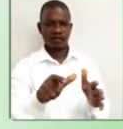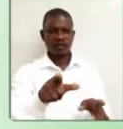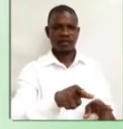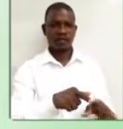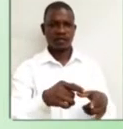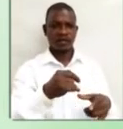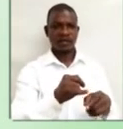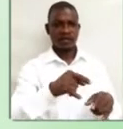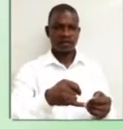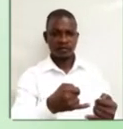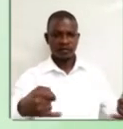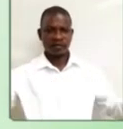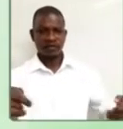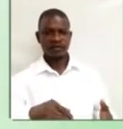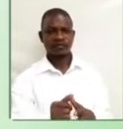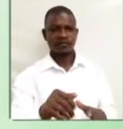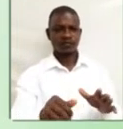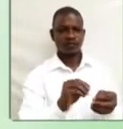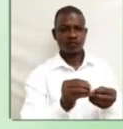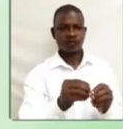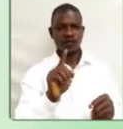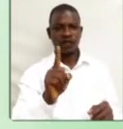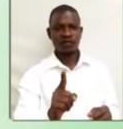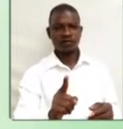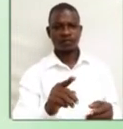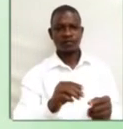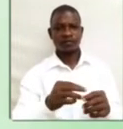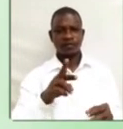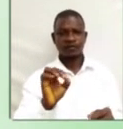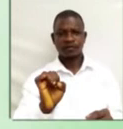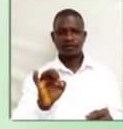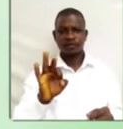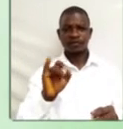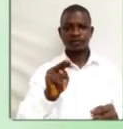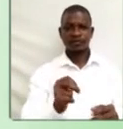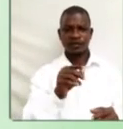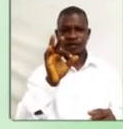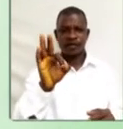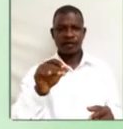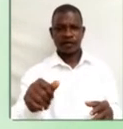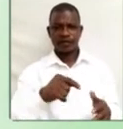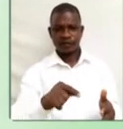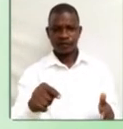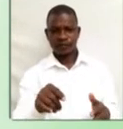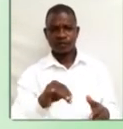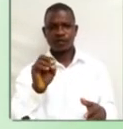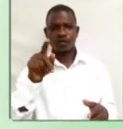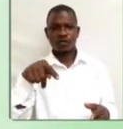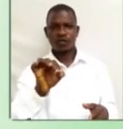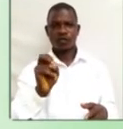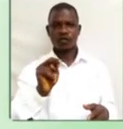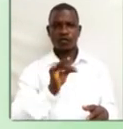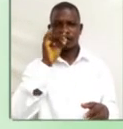Number one. Refine. F underlined. Options. A.